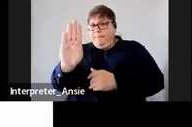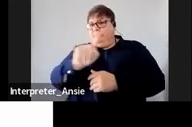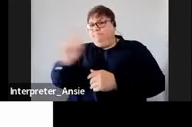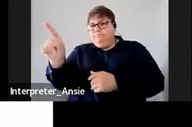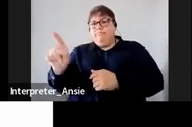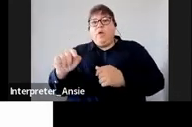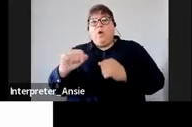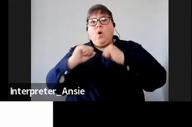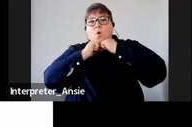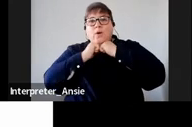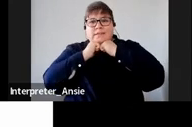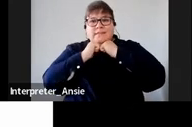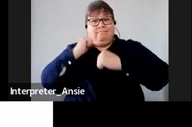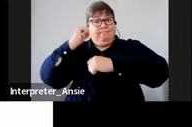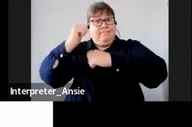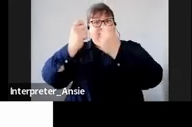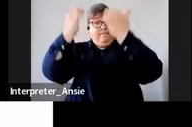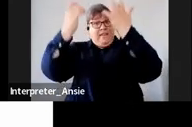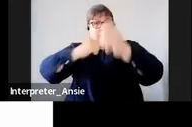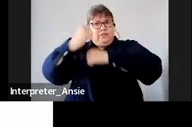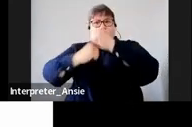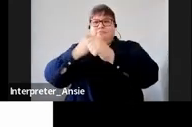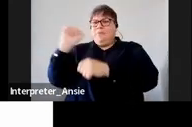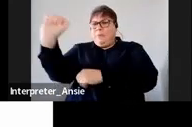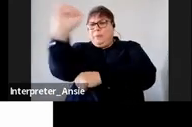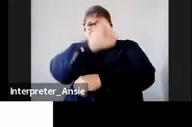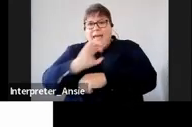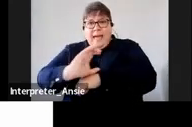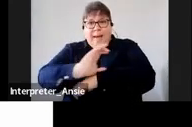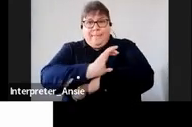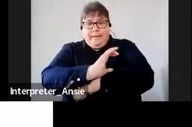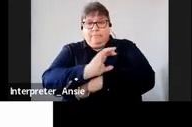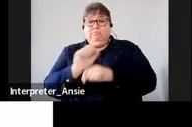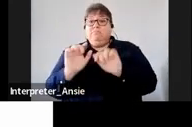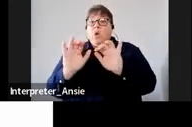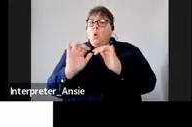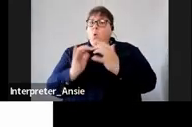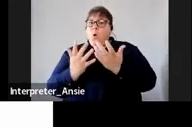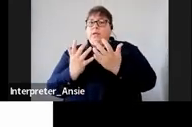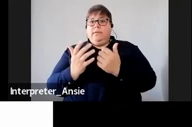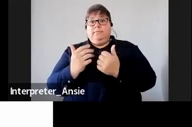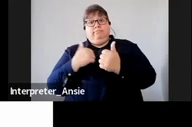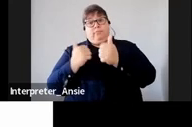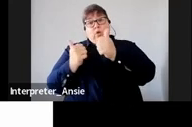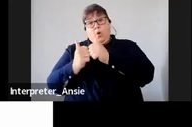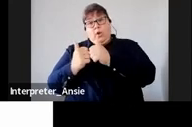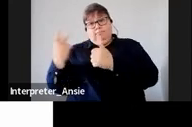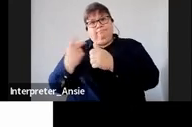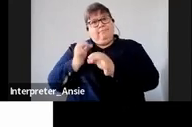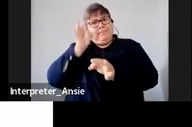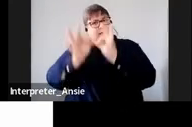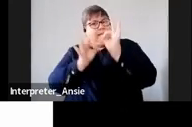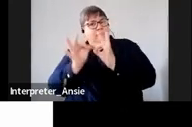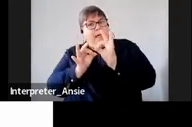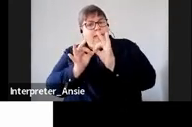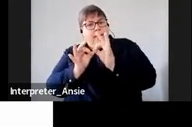and different financially and mostly for companies this is what my colleague was explaining so we're